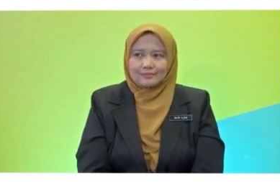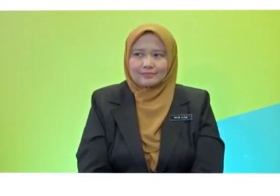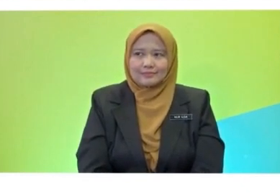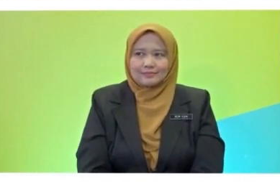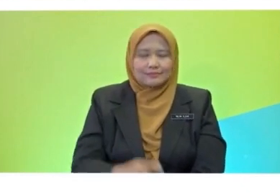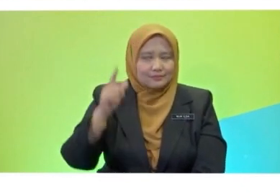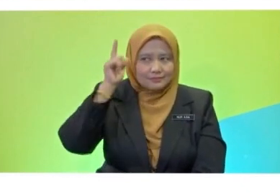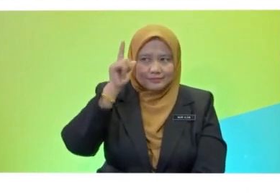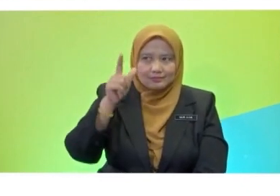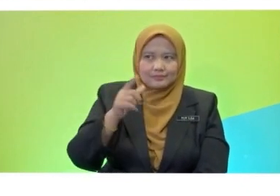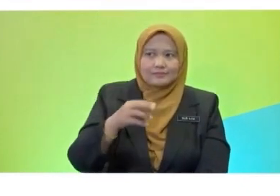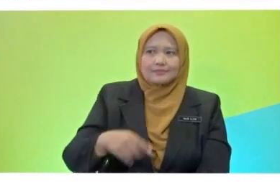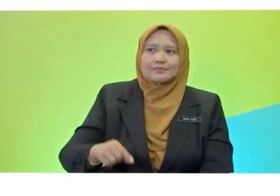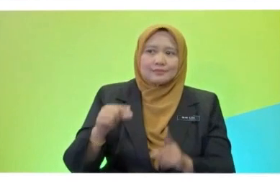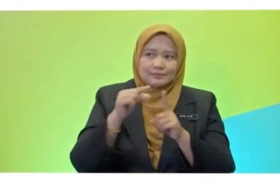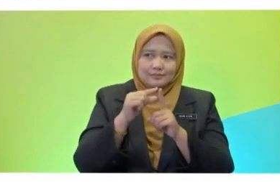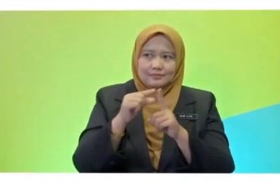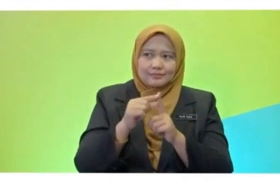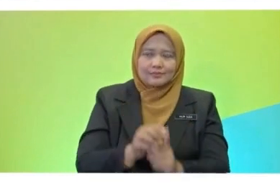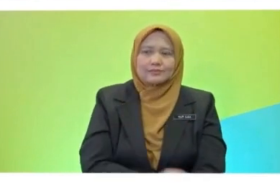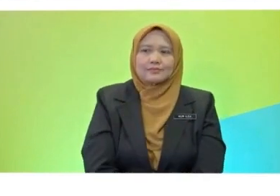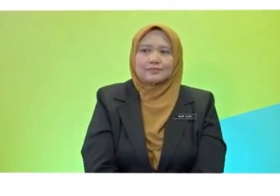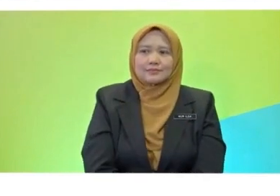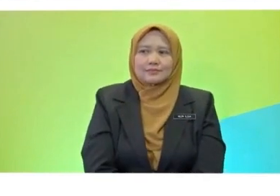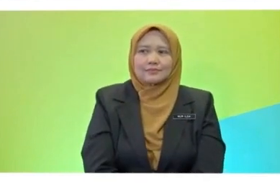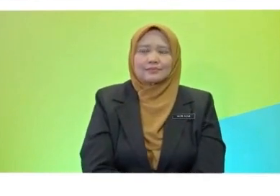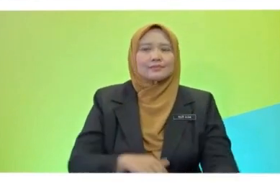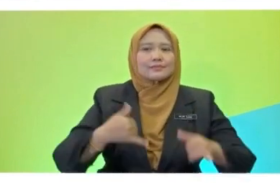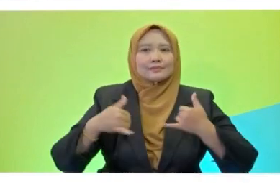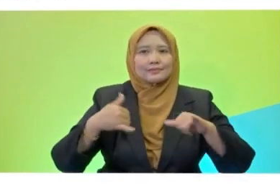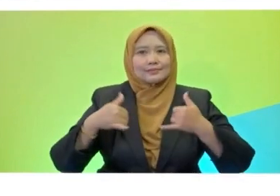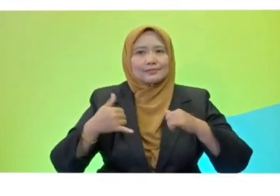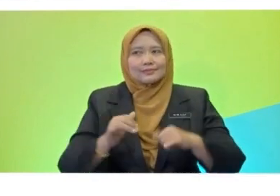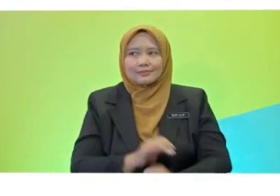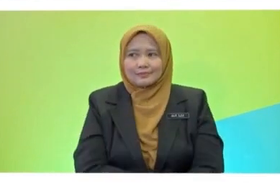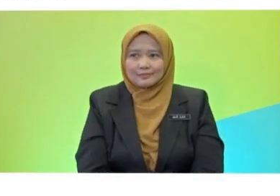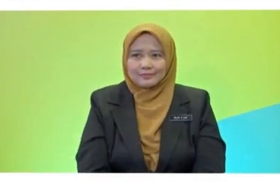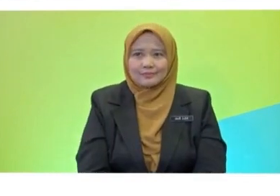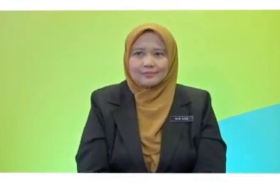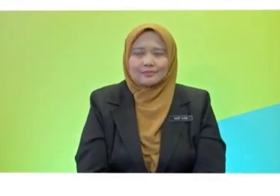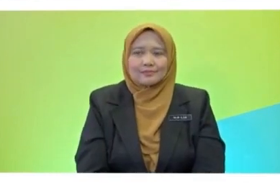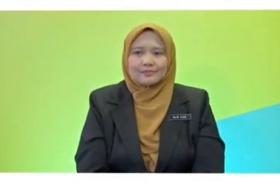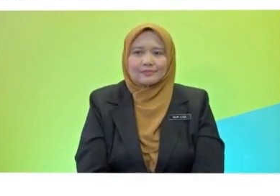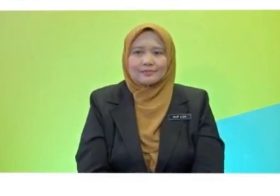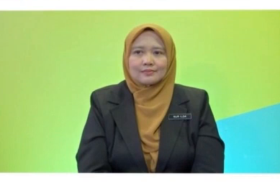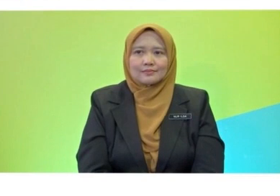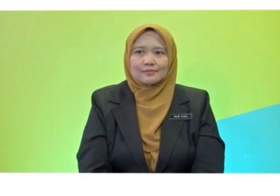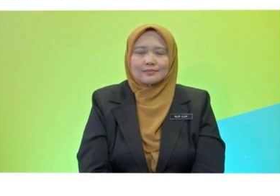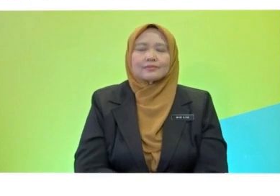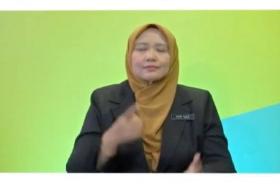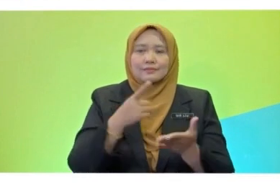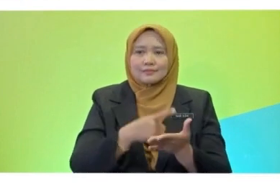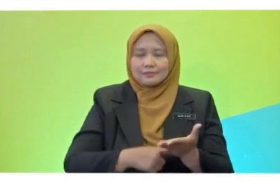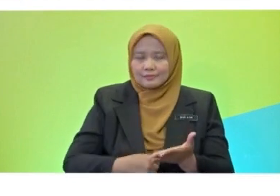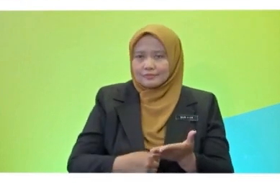let's see what is the word. And Husna, your word is... Play. Play. So, Husna, what is the past